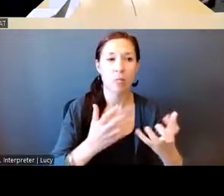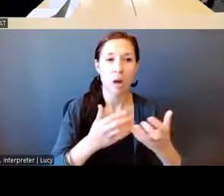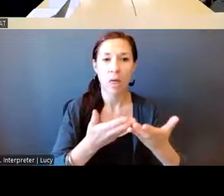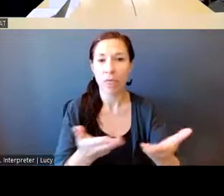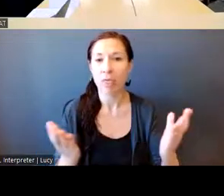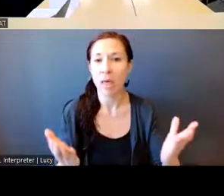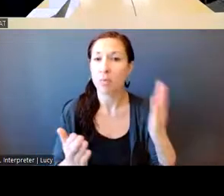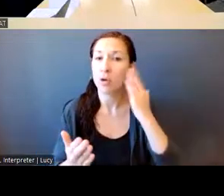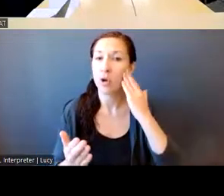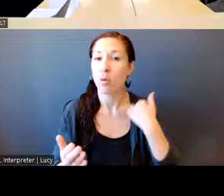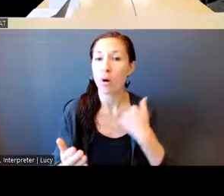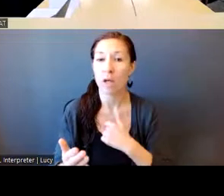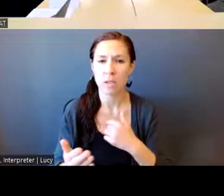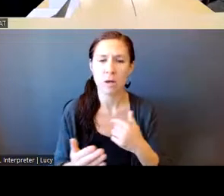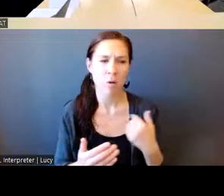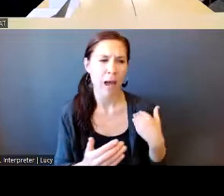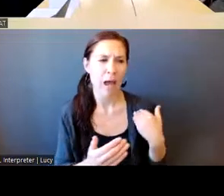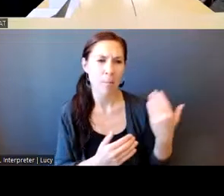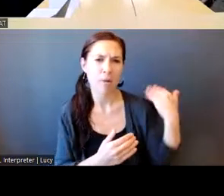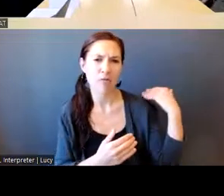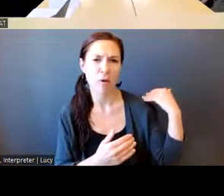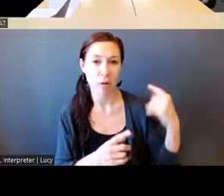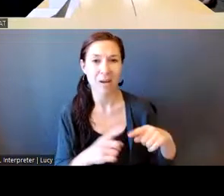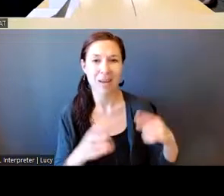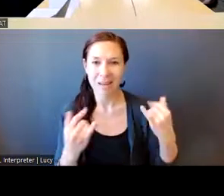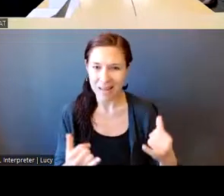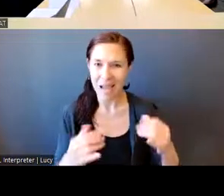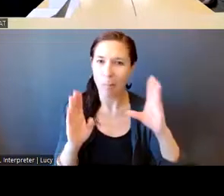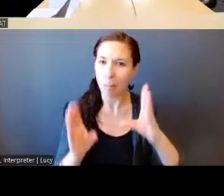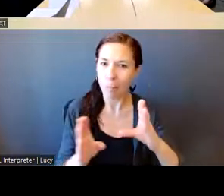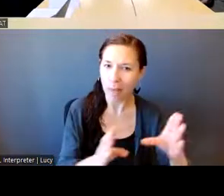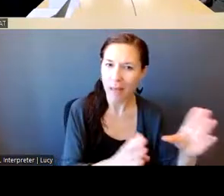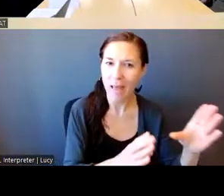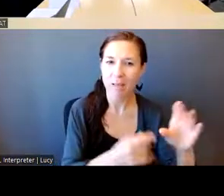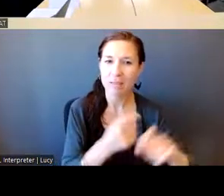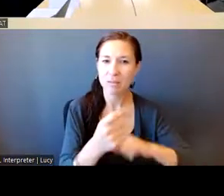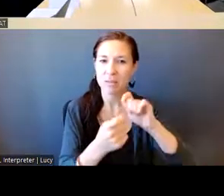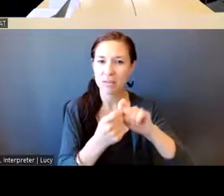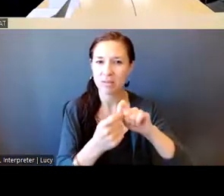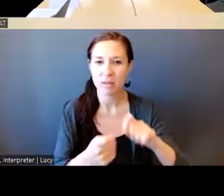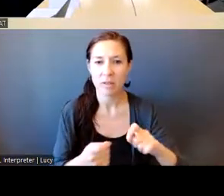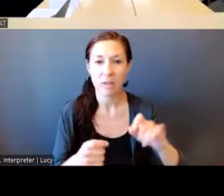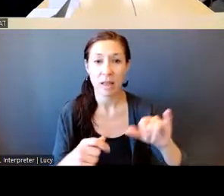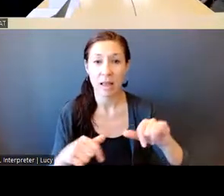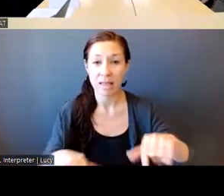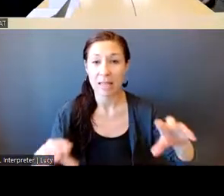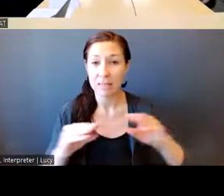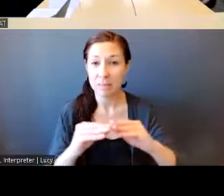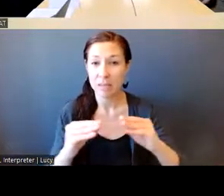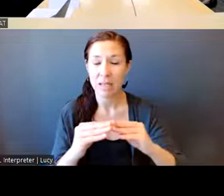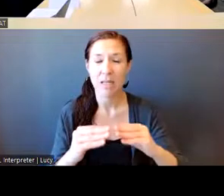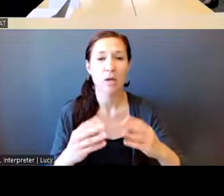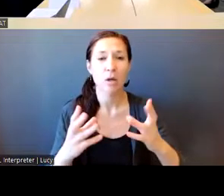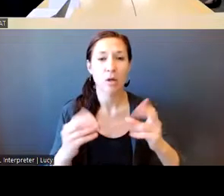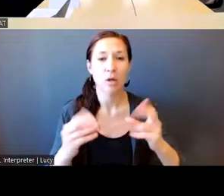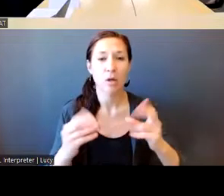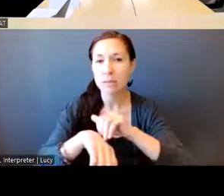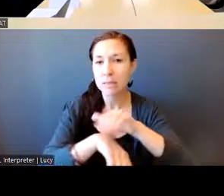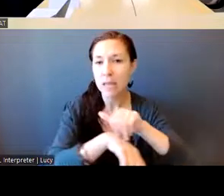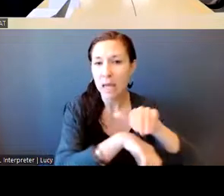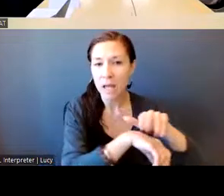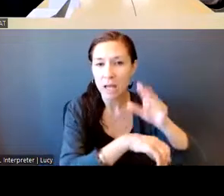very, very intentional, um, and getting information about even this meeting to community centers, to libraries.